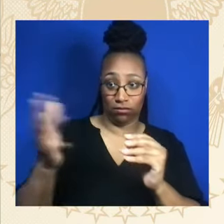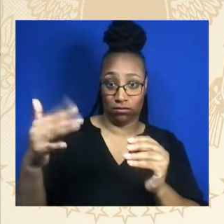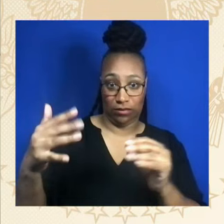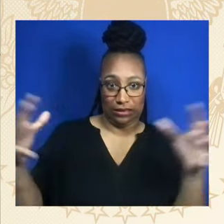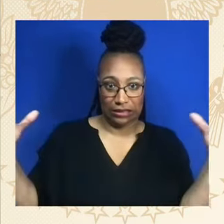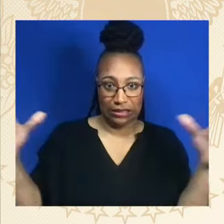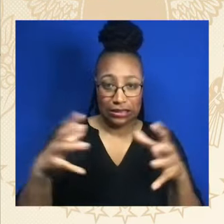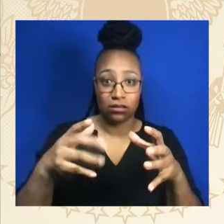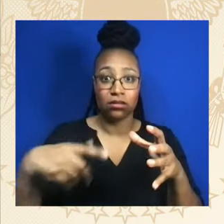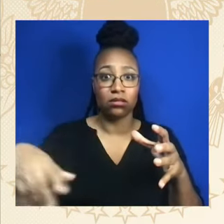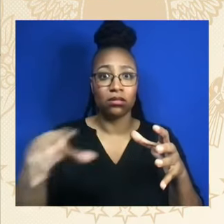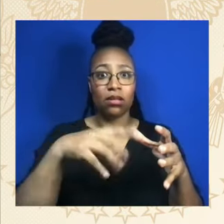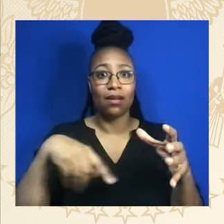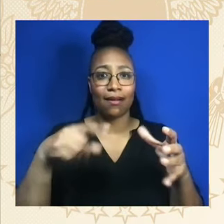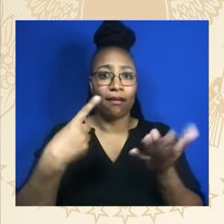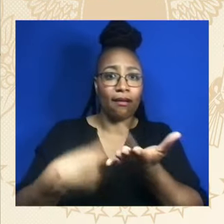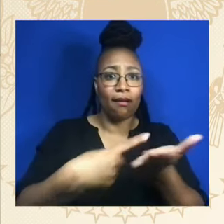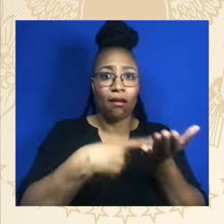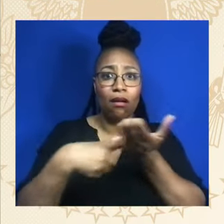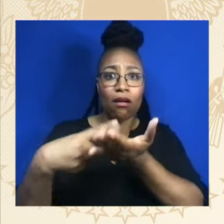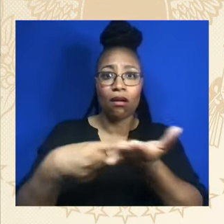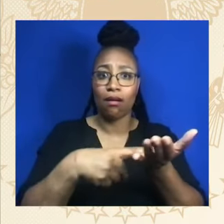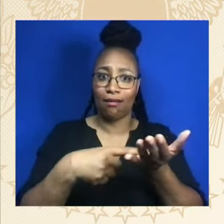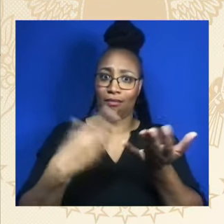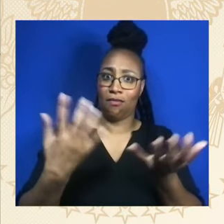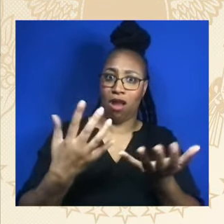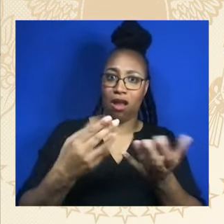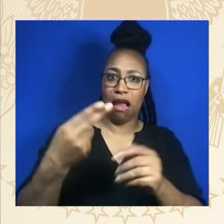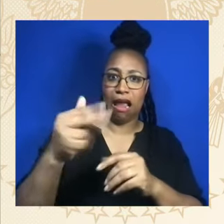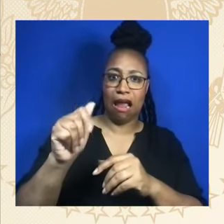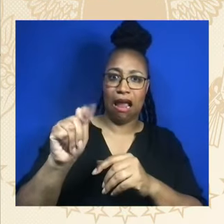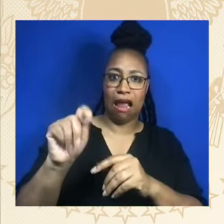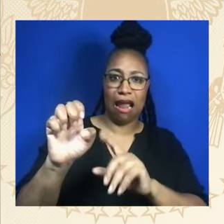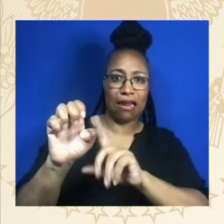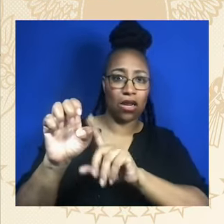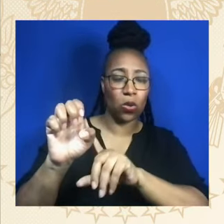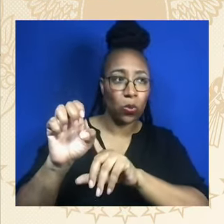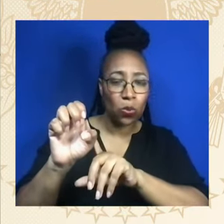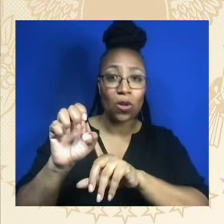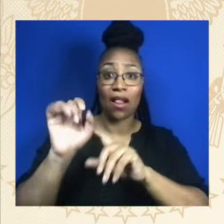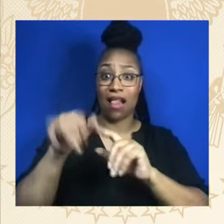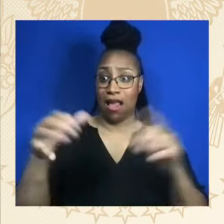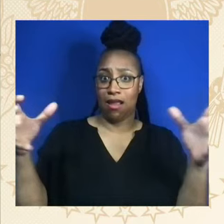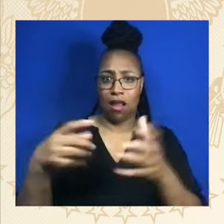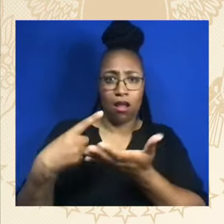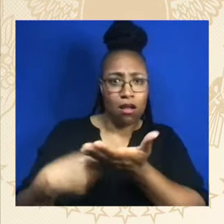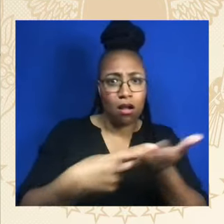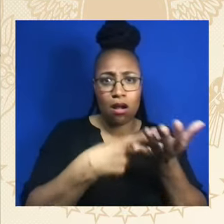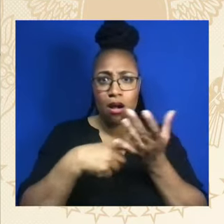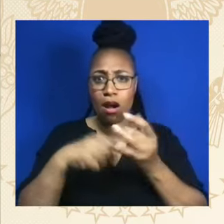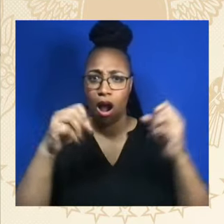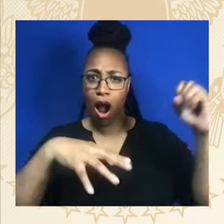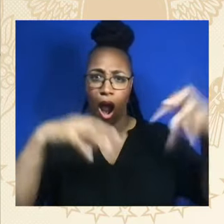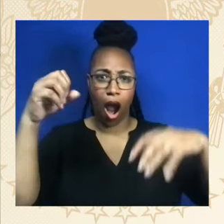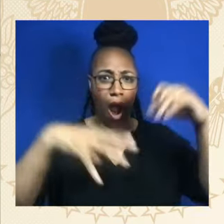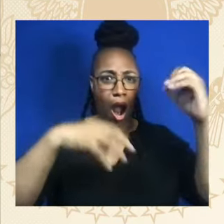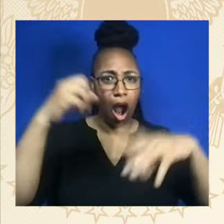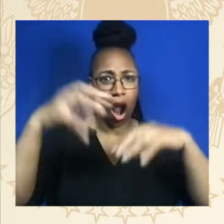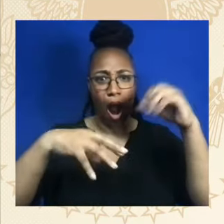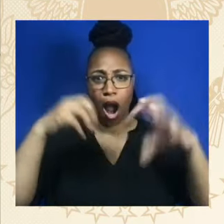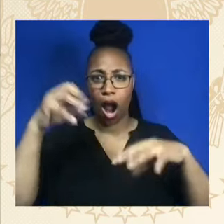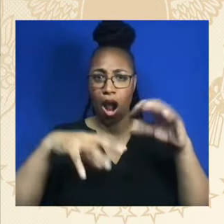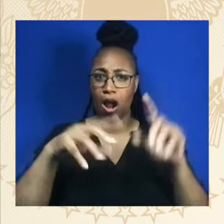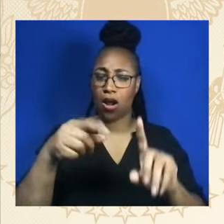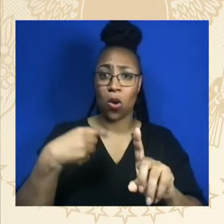we're saying, loud and clearly, that America — in America, hate will not prevail. Hate will not prevail. Silence is complicity.